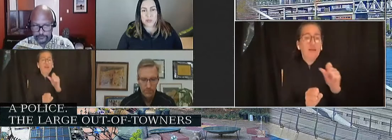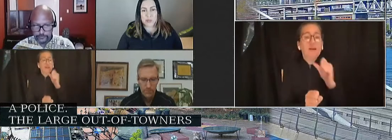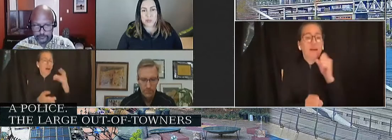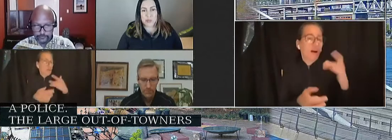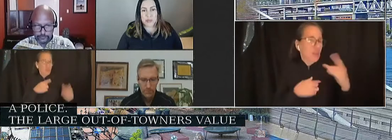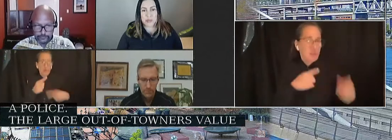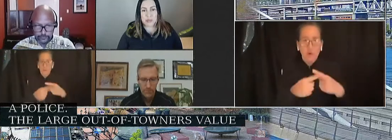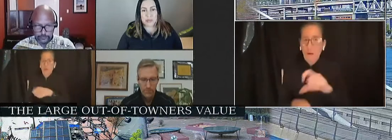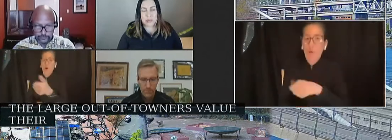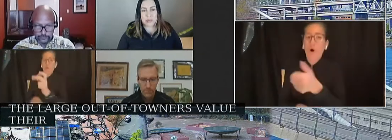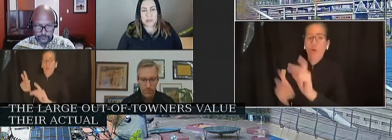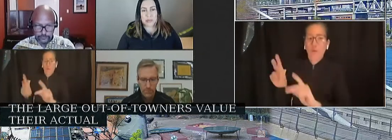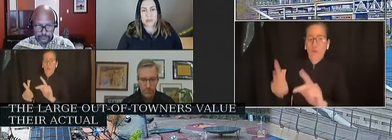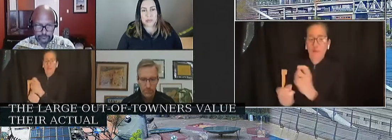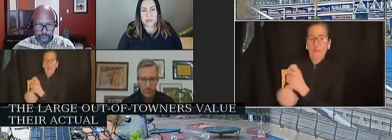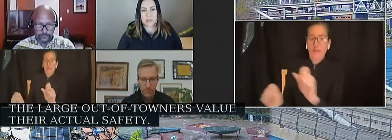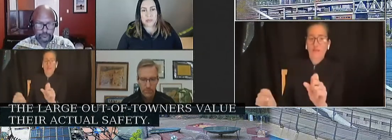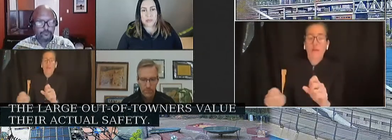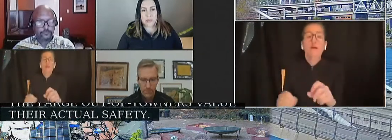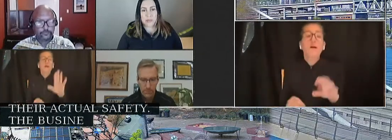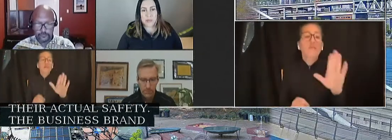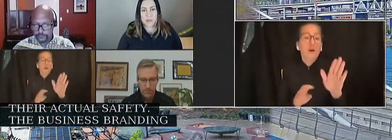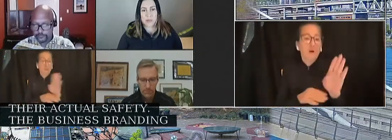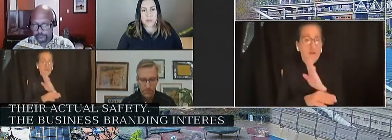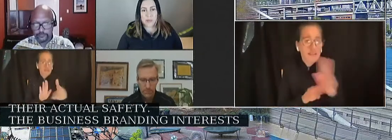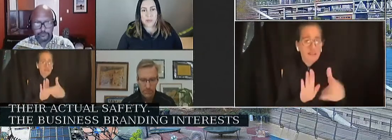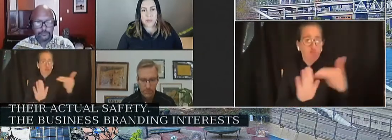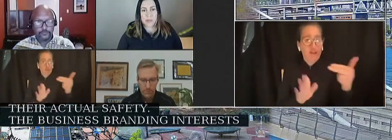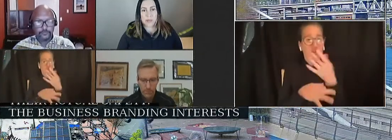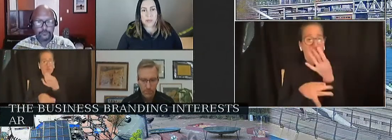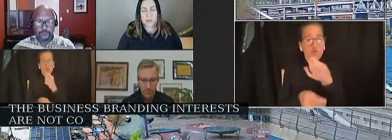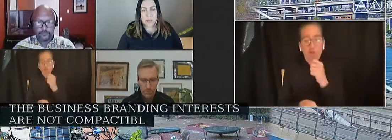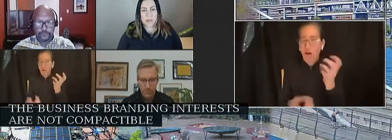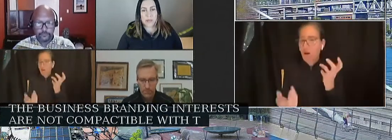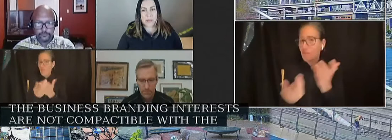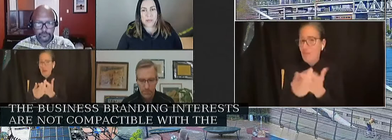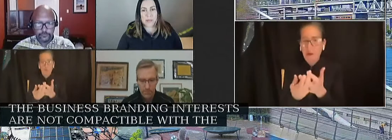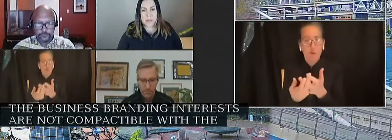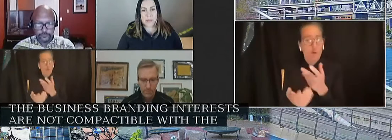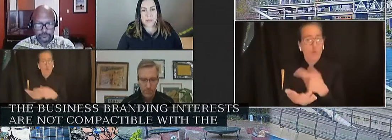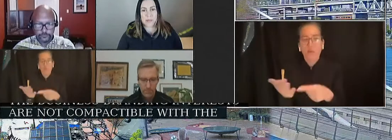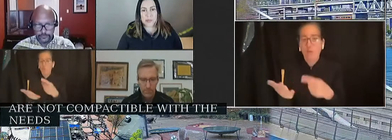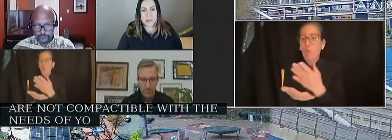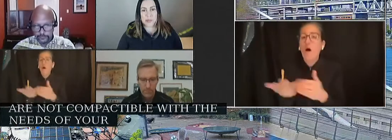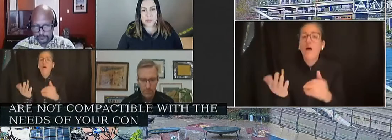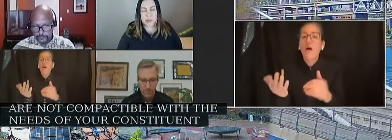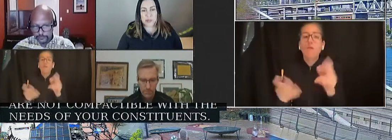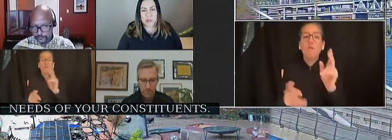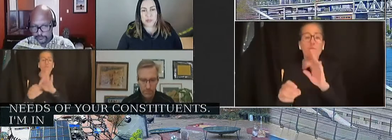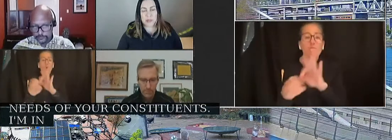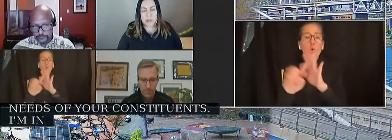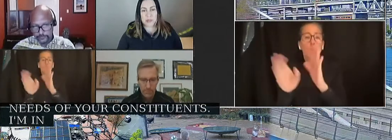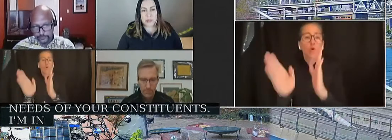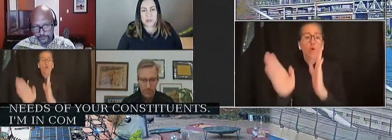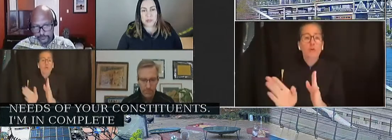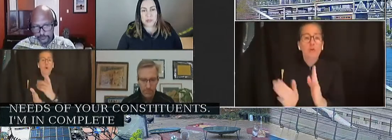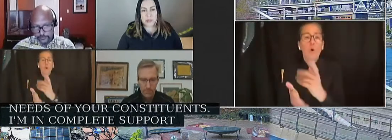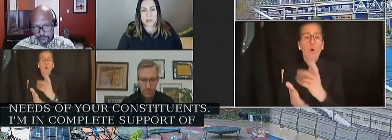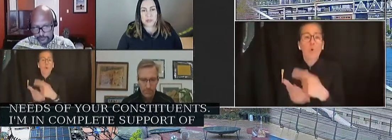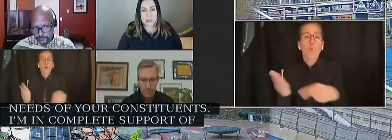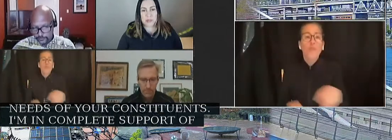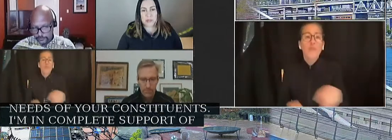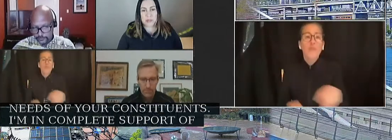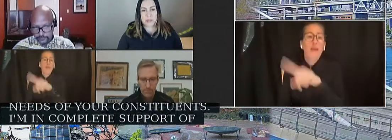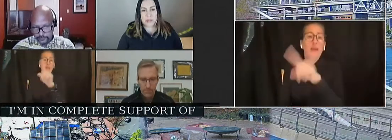Their business branding interests are not compatible with the needs of your constituents. I am in complete support of Portland Street Response